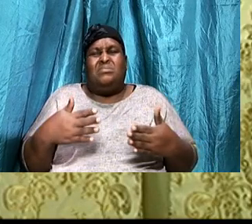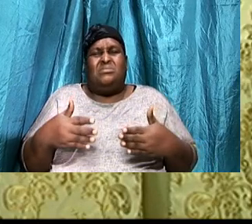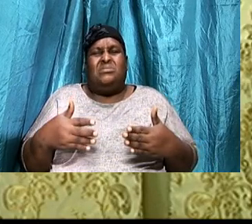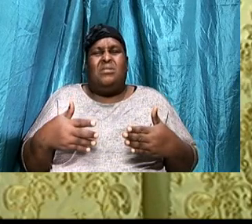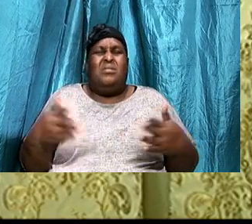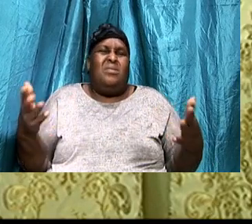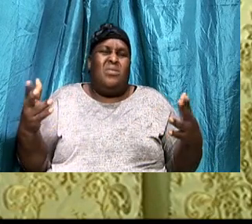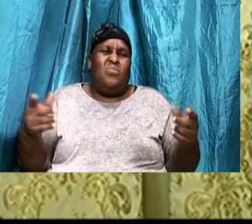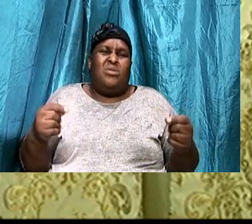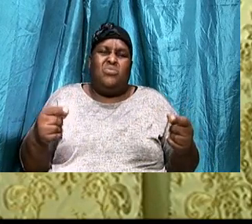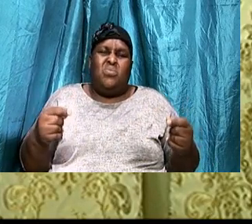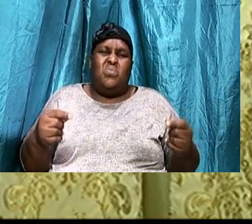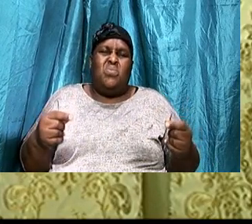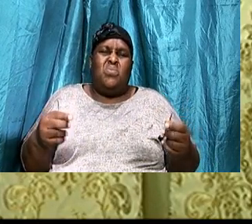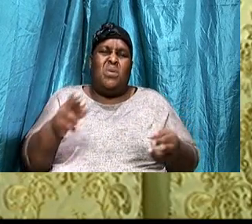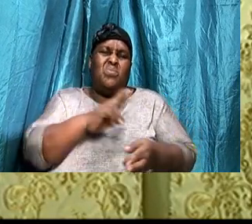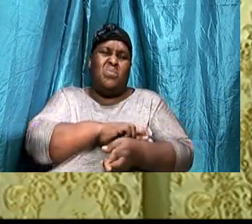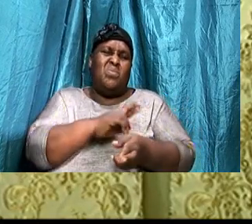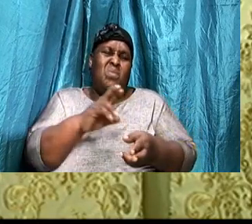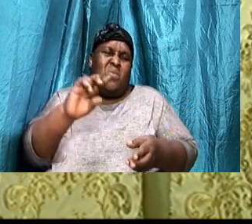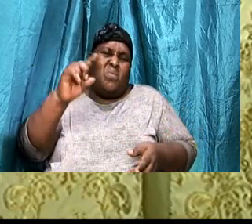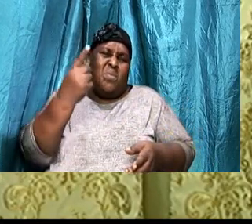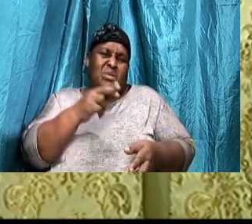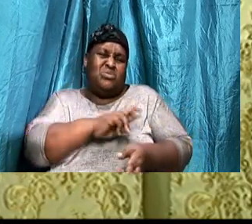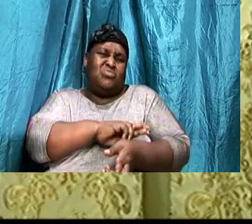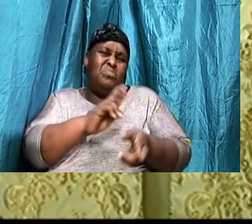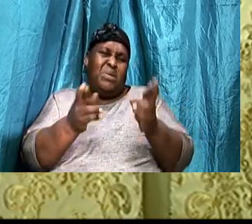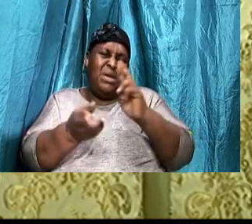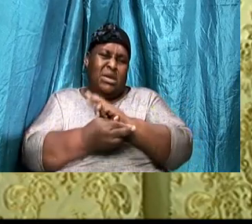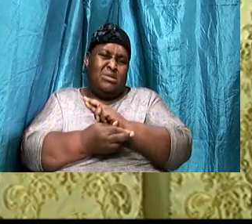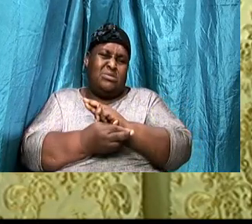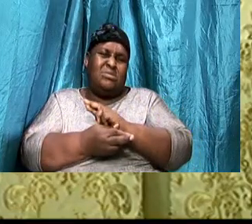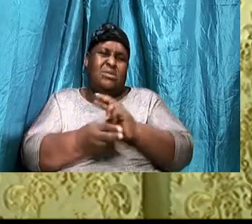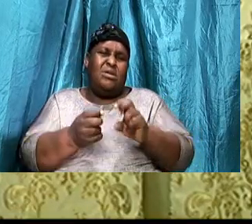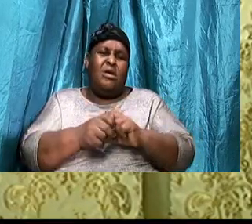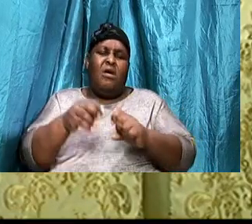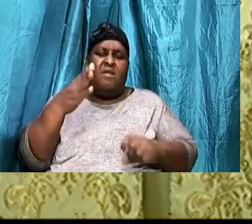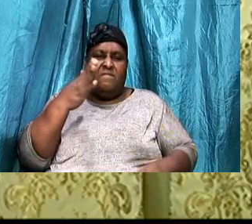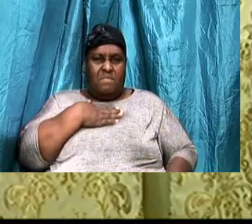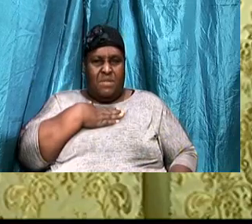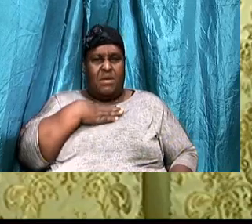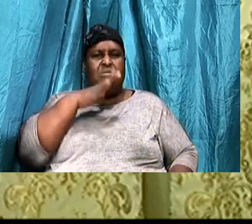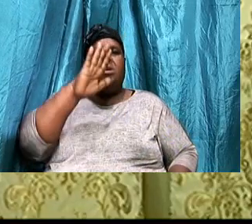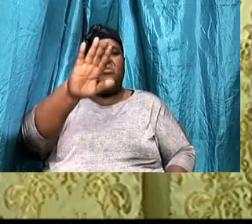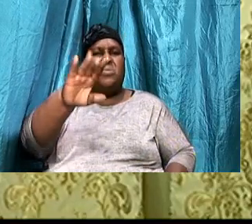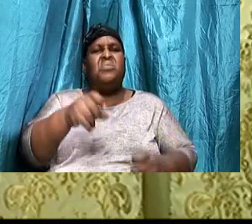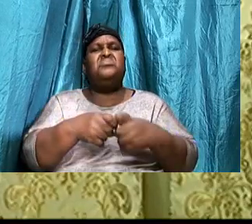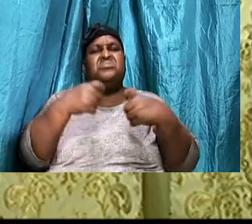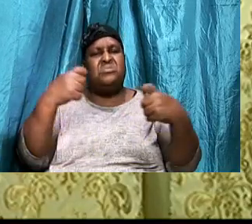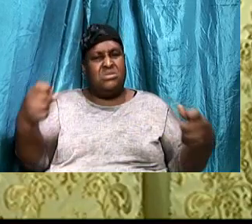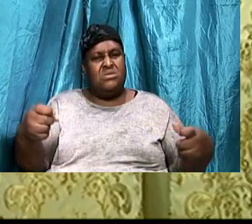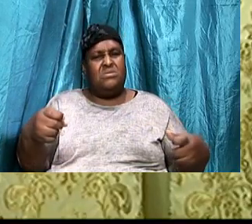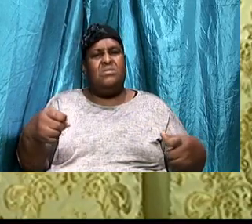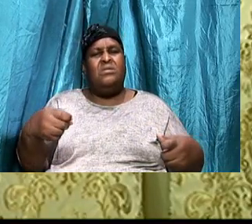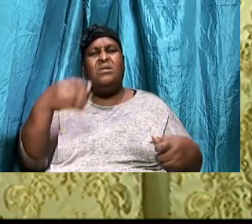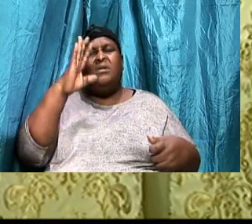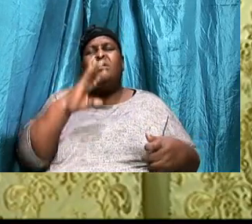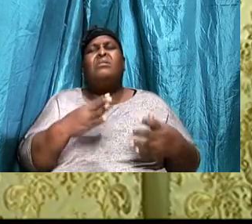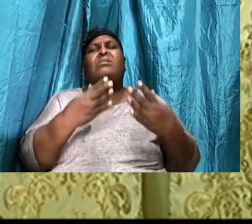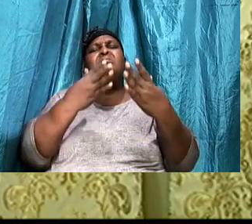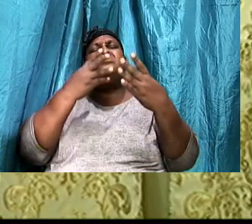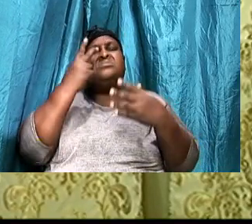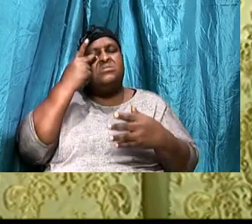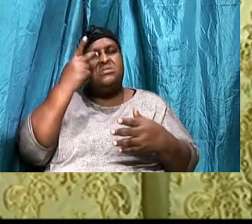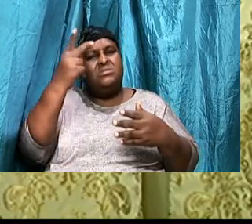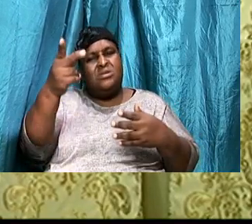repented, And I want to say this, Once we have repented, Of your sins, God sees you, Through the righteousness,